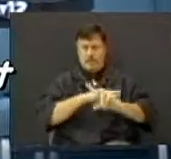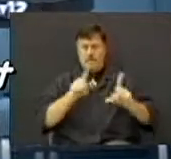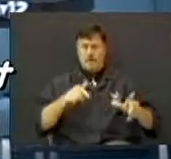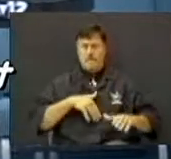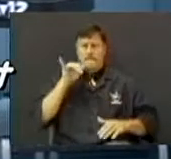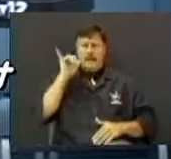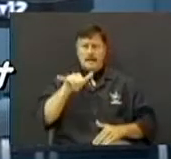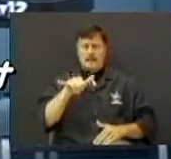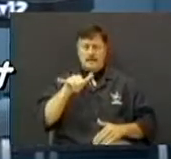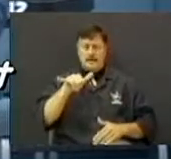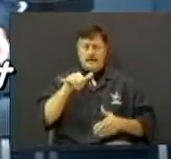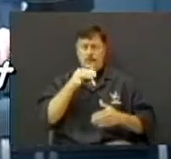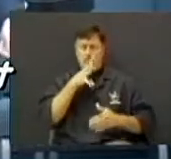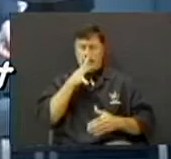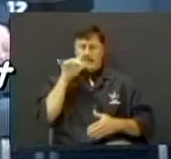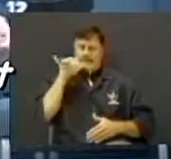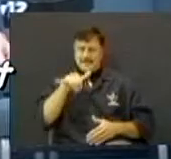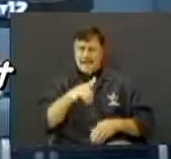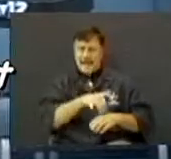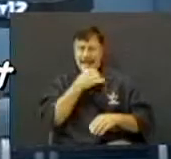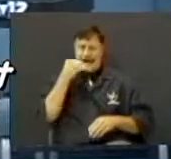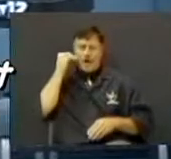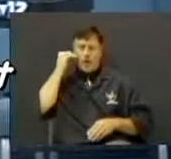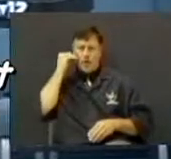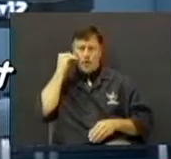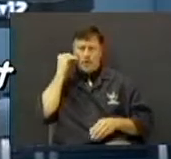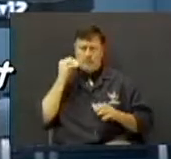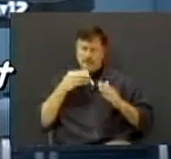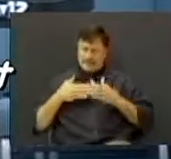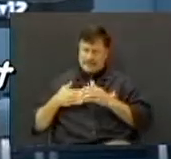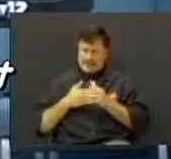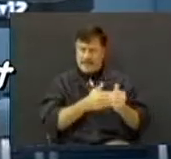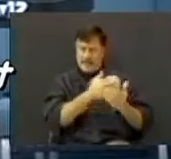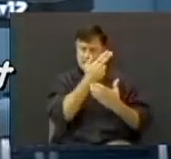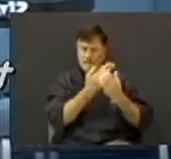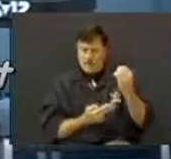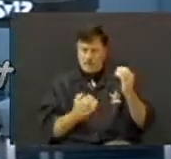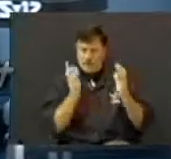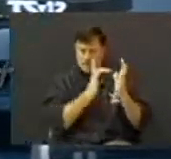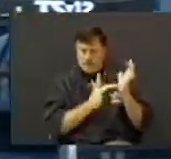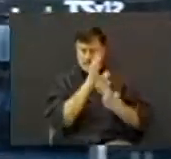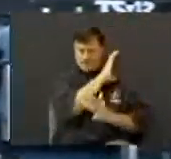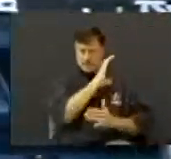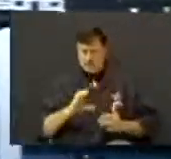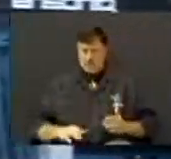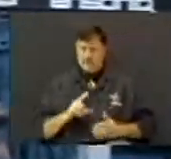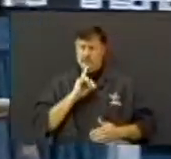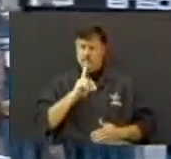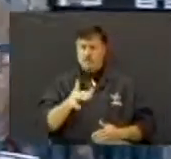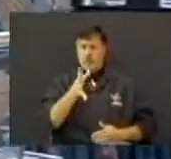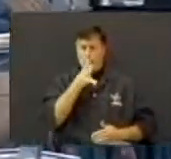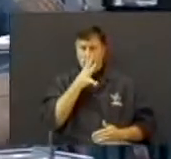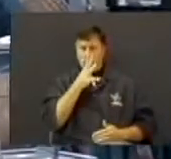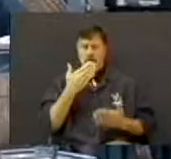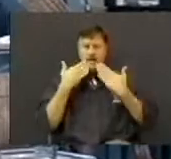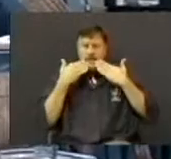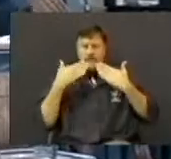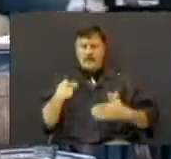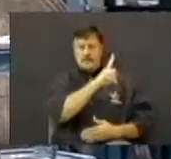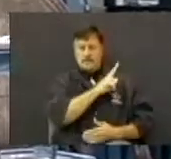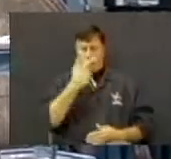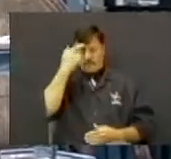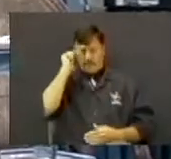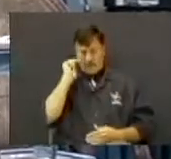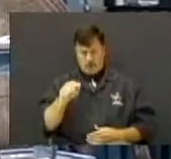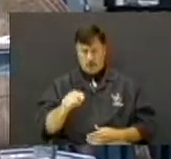was giving Christ to her kids. Let both of them to Jesus. Jesus, I want to tell you, it's real. Mamas, thank God for you.